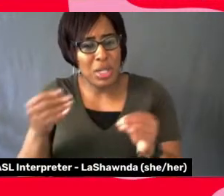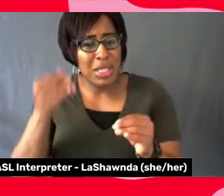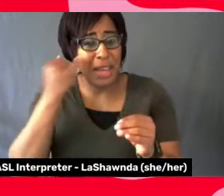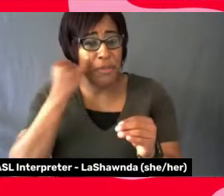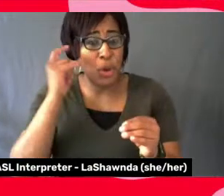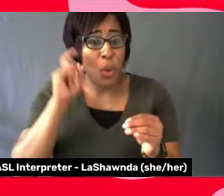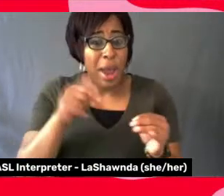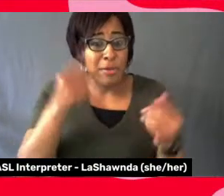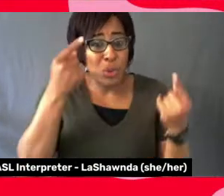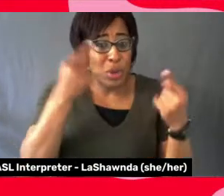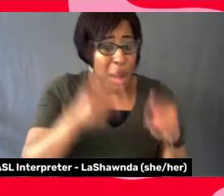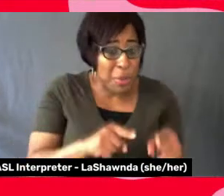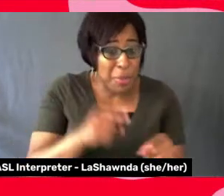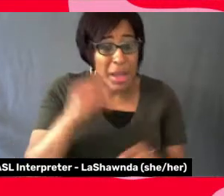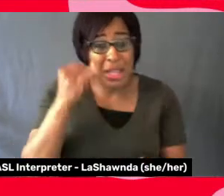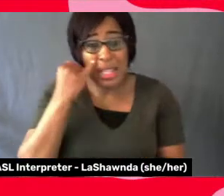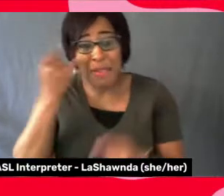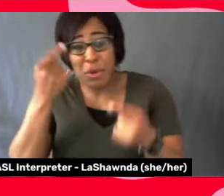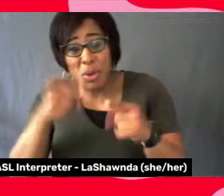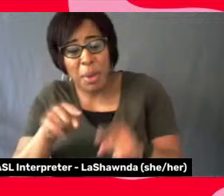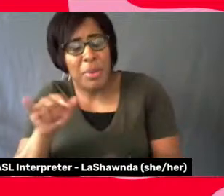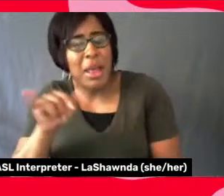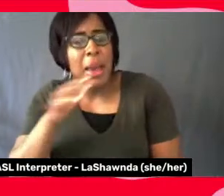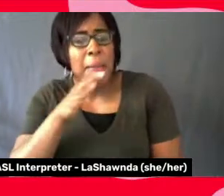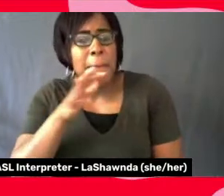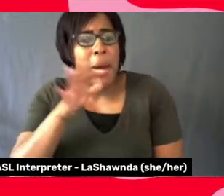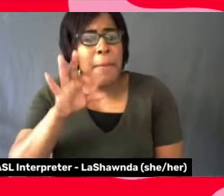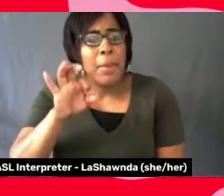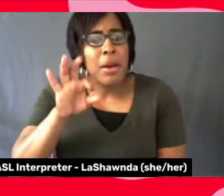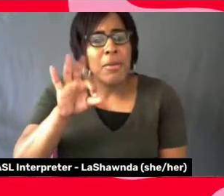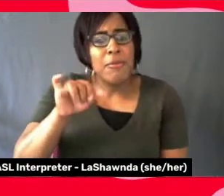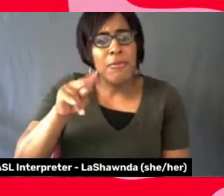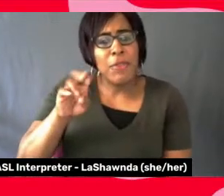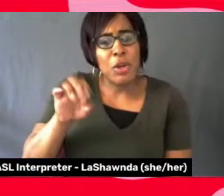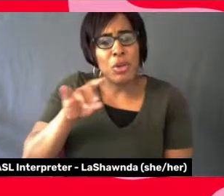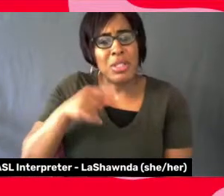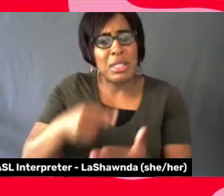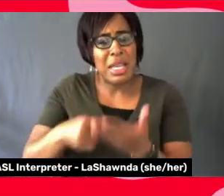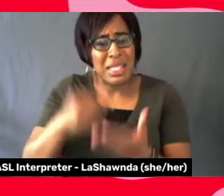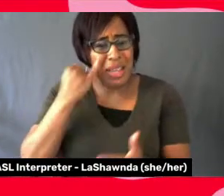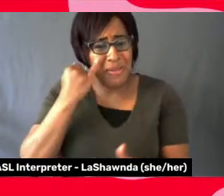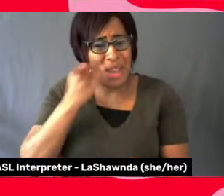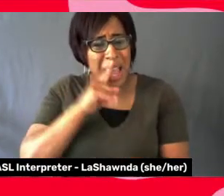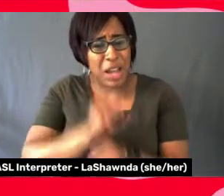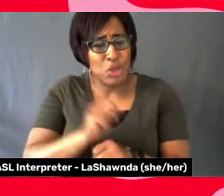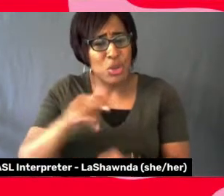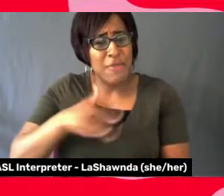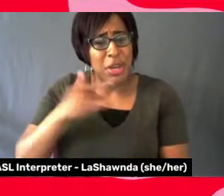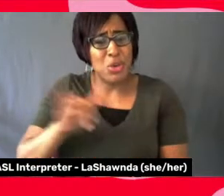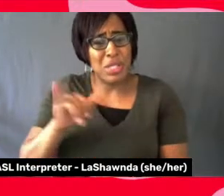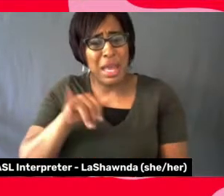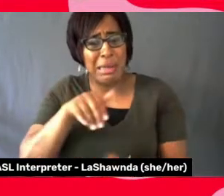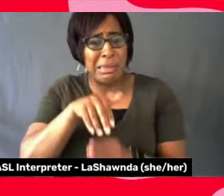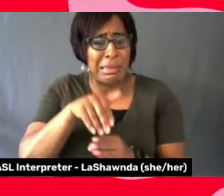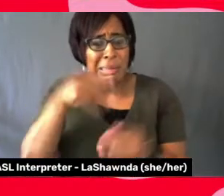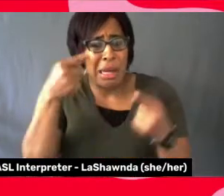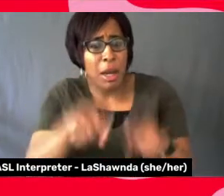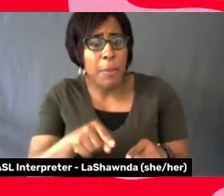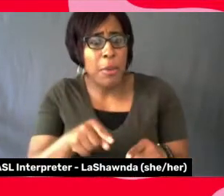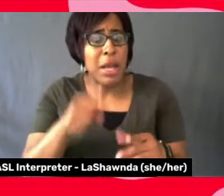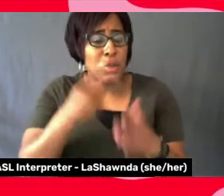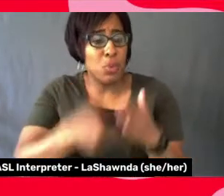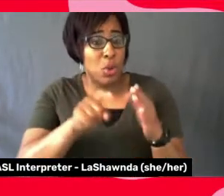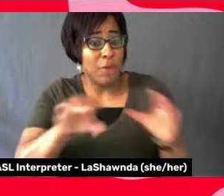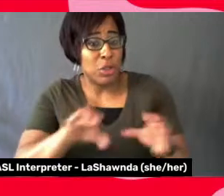compromise, uh, Mama Fern, we talked about whether or not it actually feels like a compromise and like what you have to do to get there. I feel like I'm